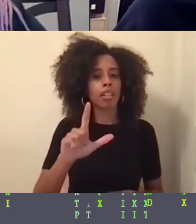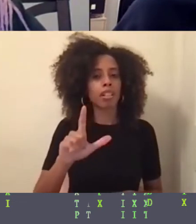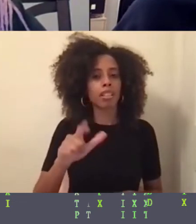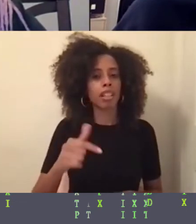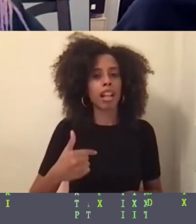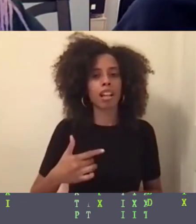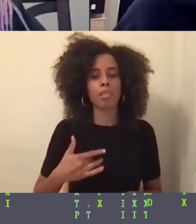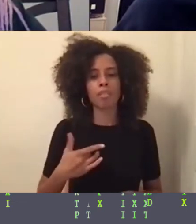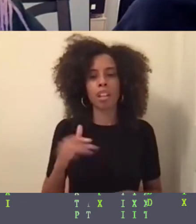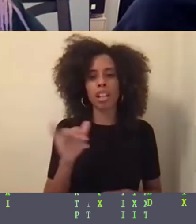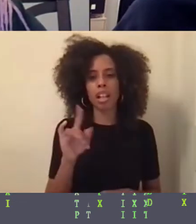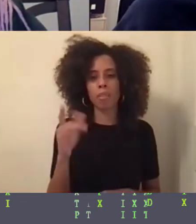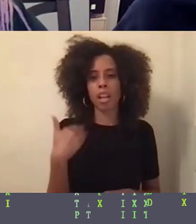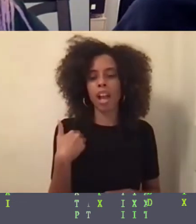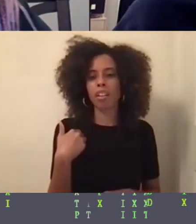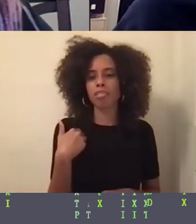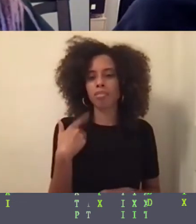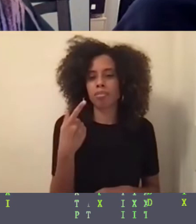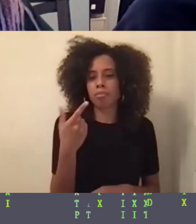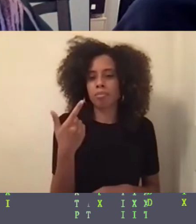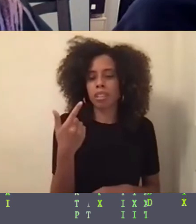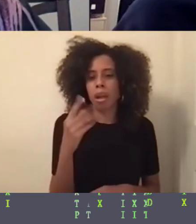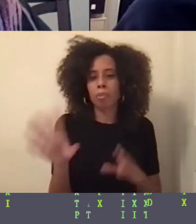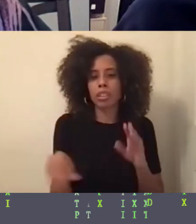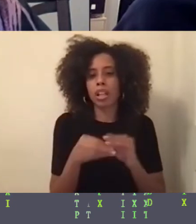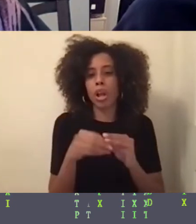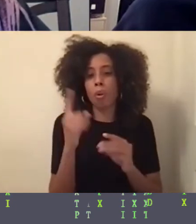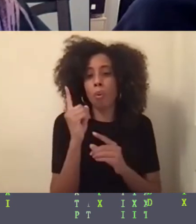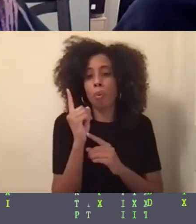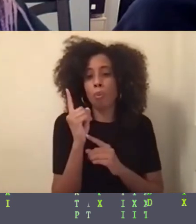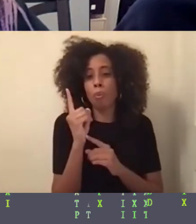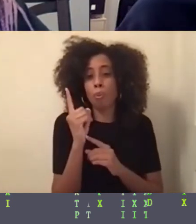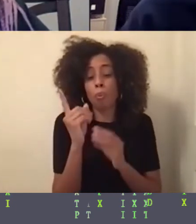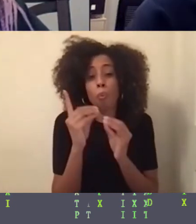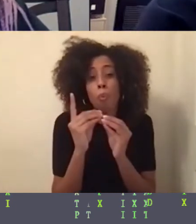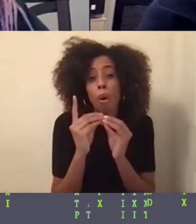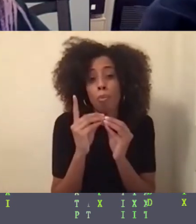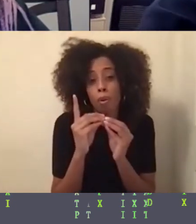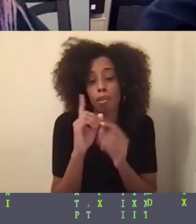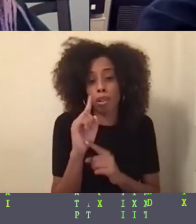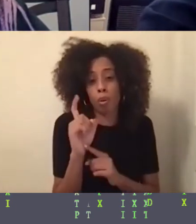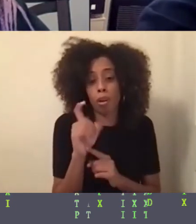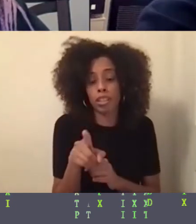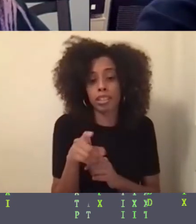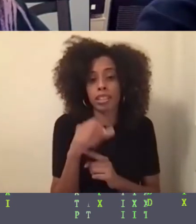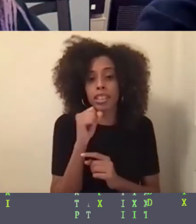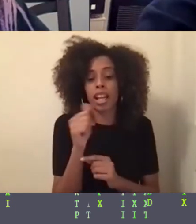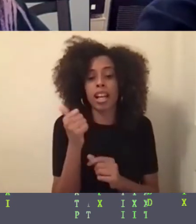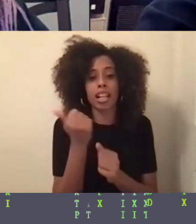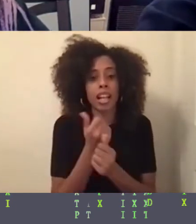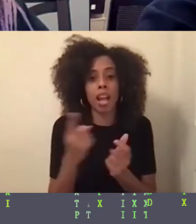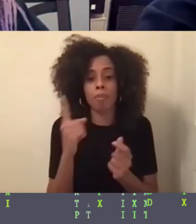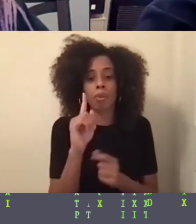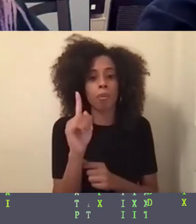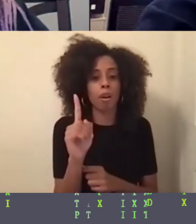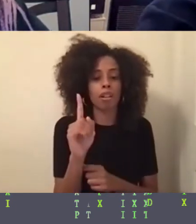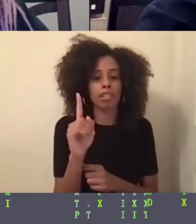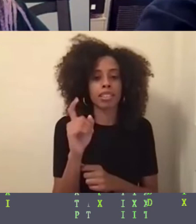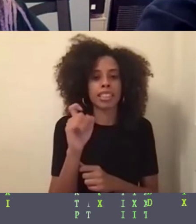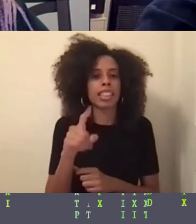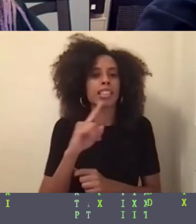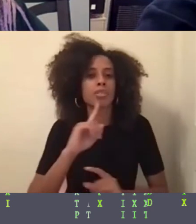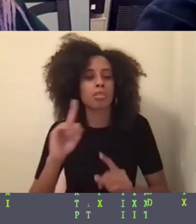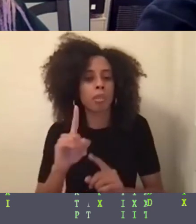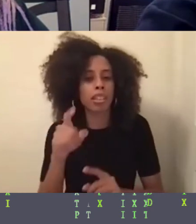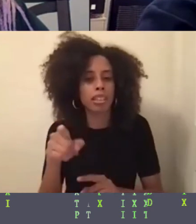to, I'm going squeeze in one more question. Not everybody has to answer this one, um, because I do see, um, that